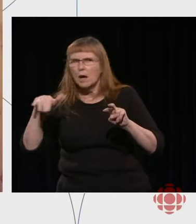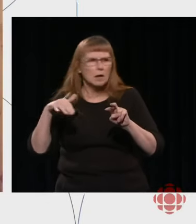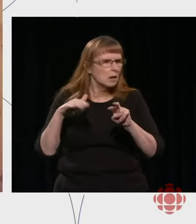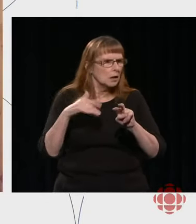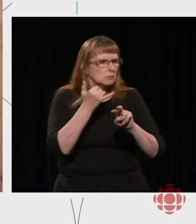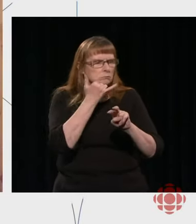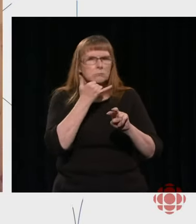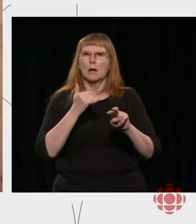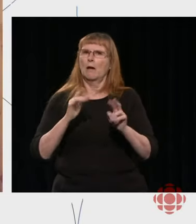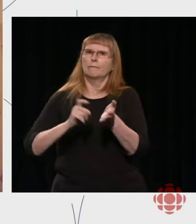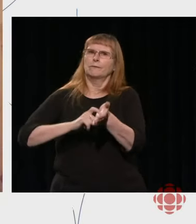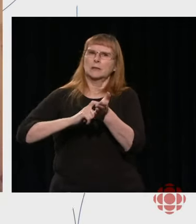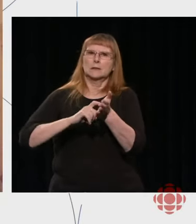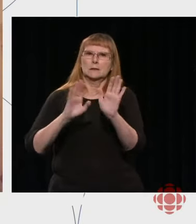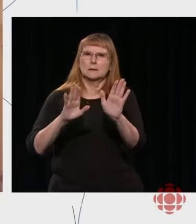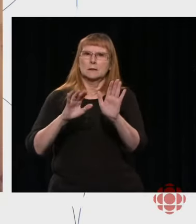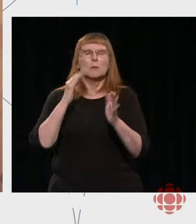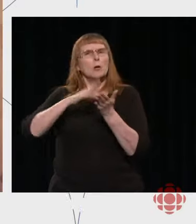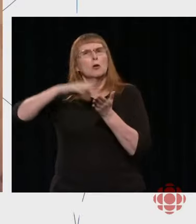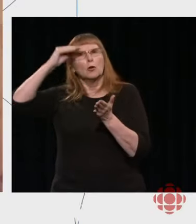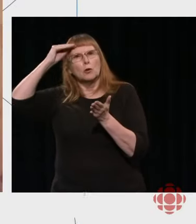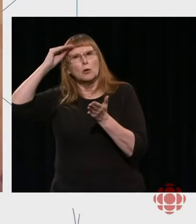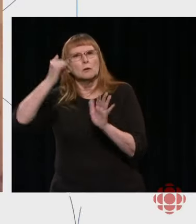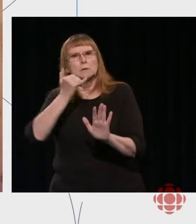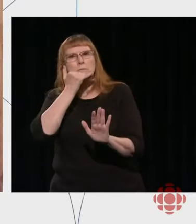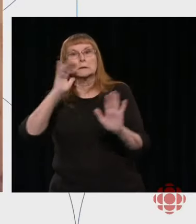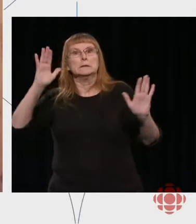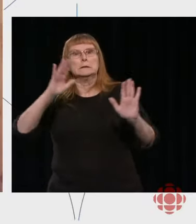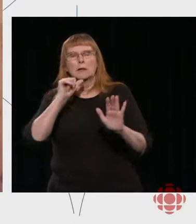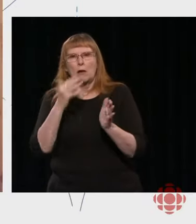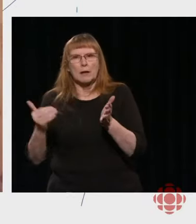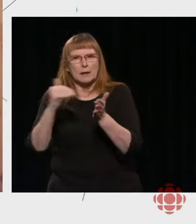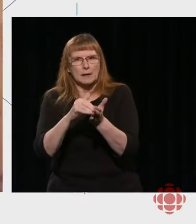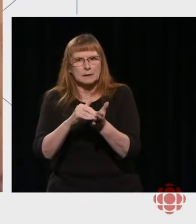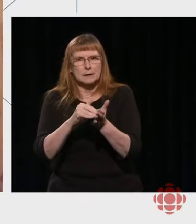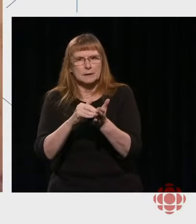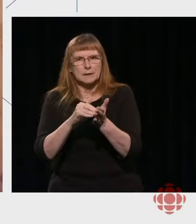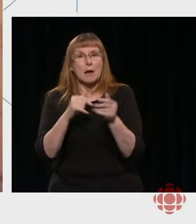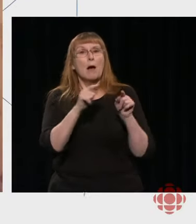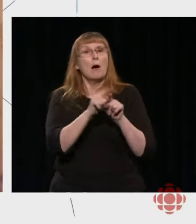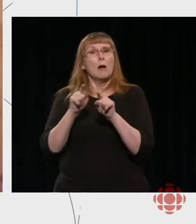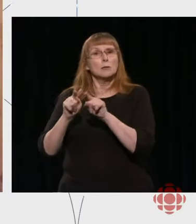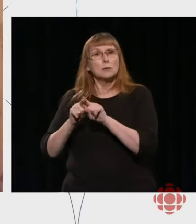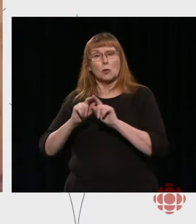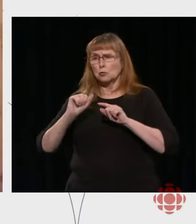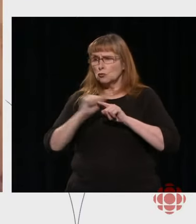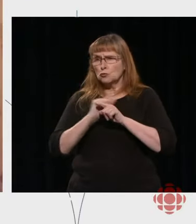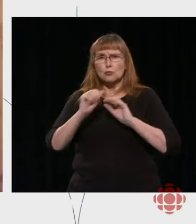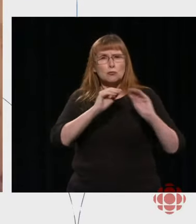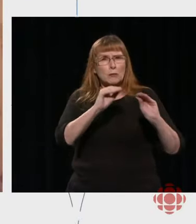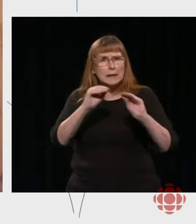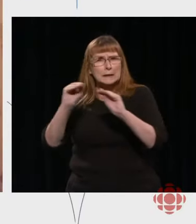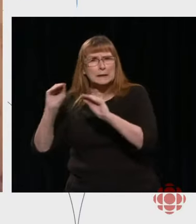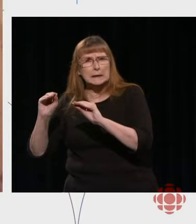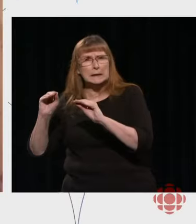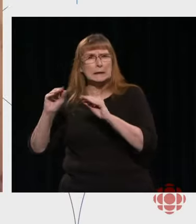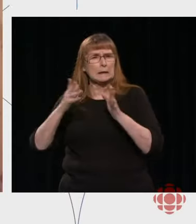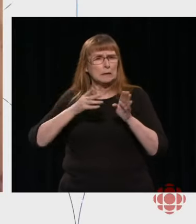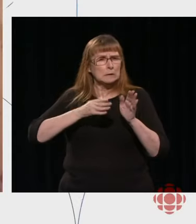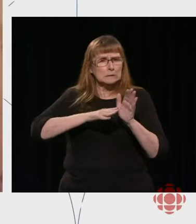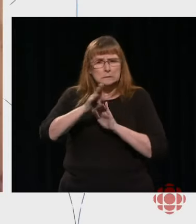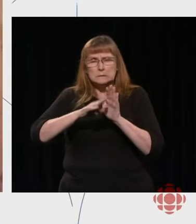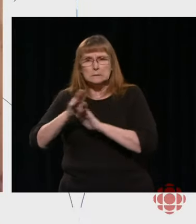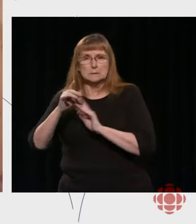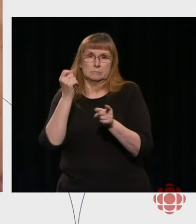haven't done it right and we learn from those things. We invest in training of our journalists all the time because as the